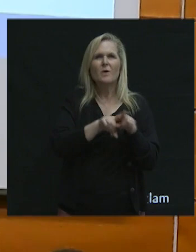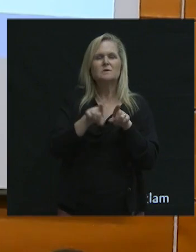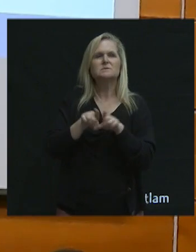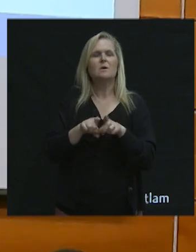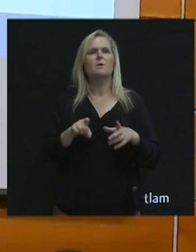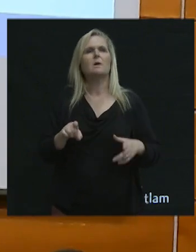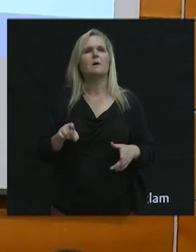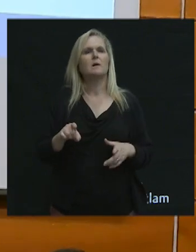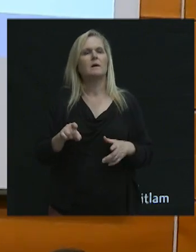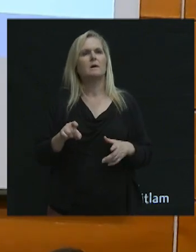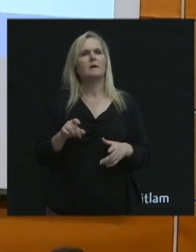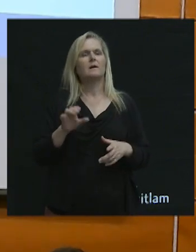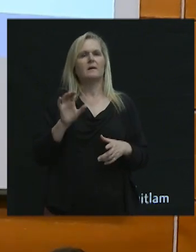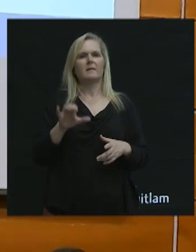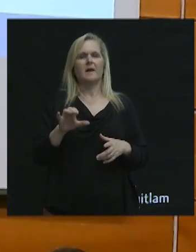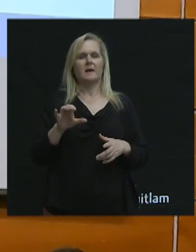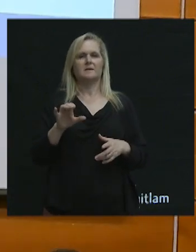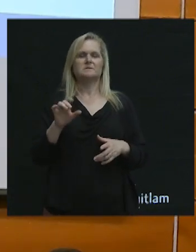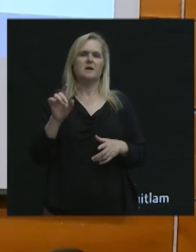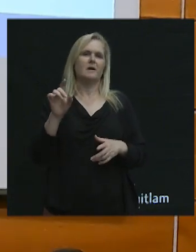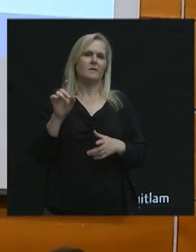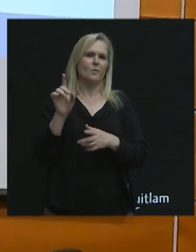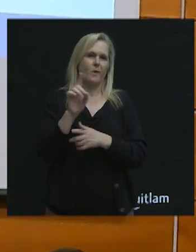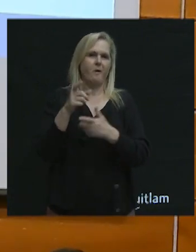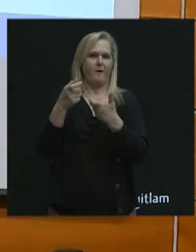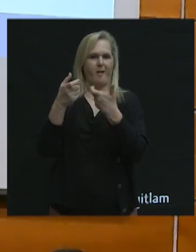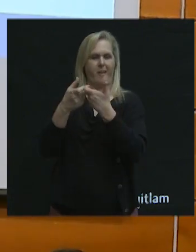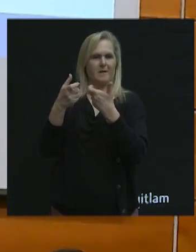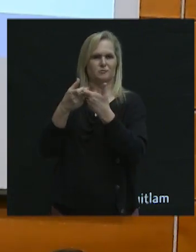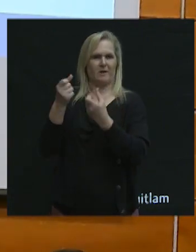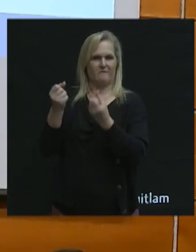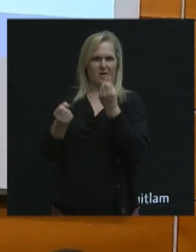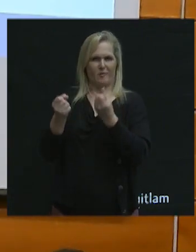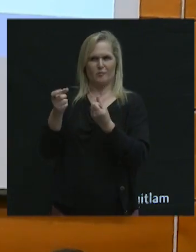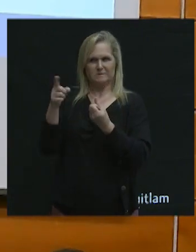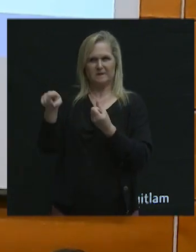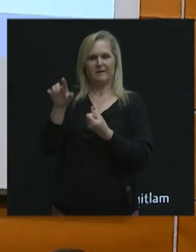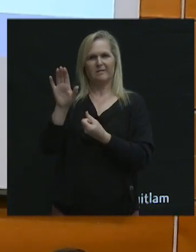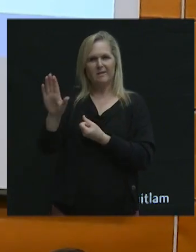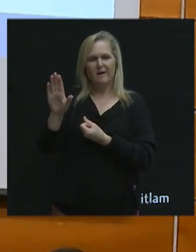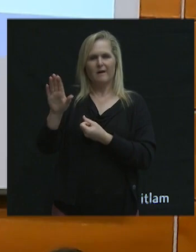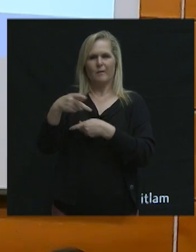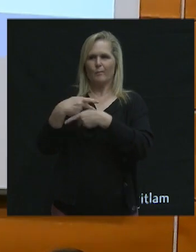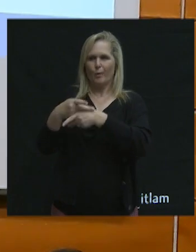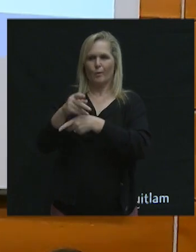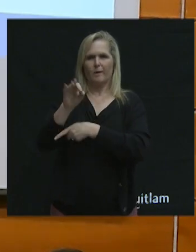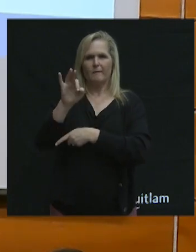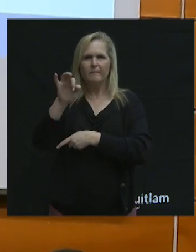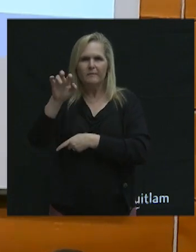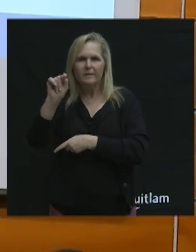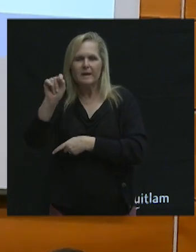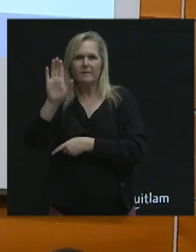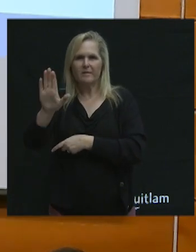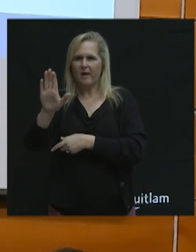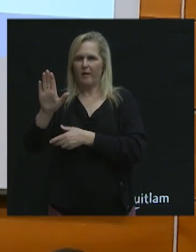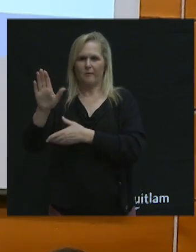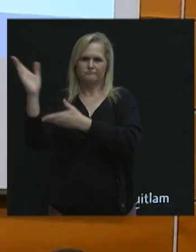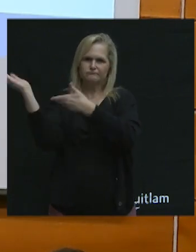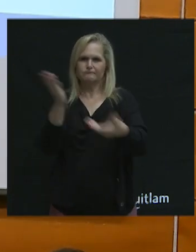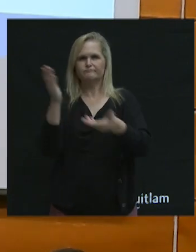that's also where electrifying essentially the fleets, the logistics fleets, is